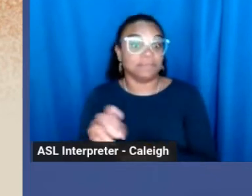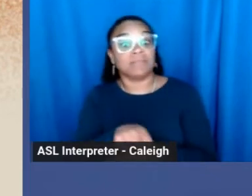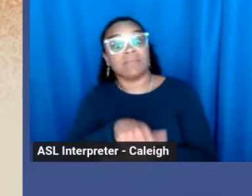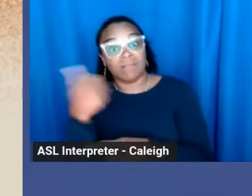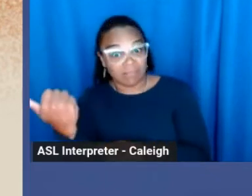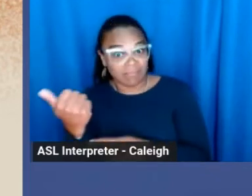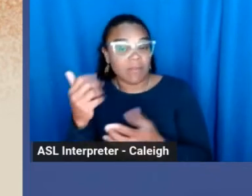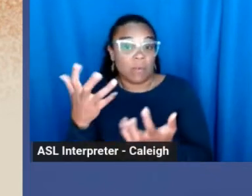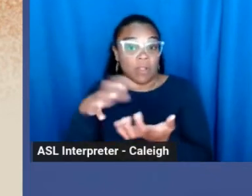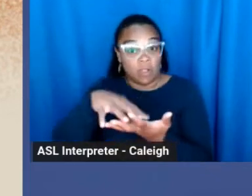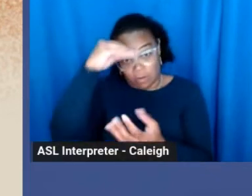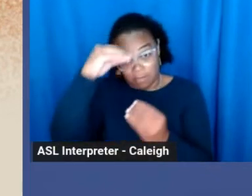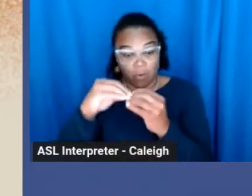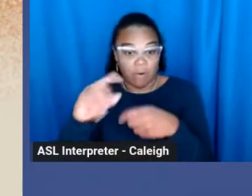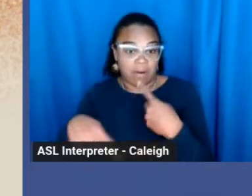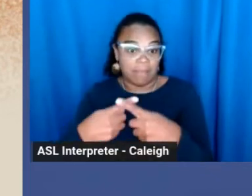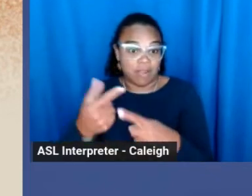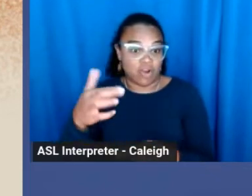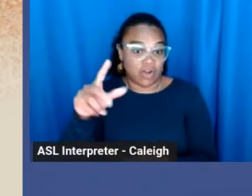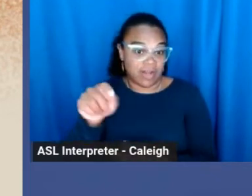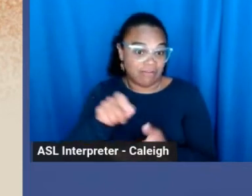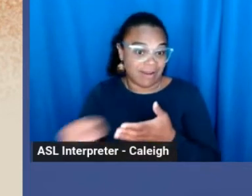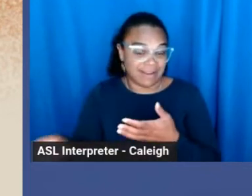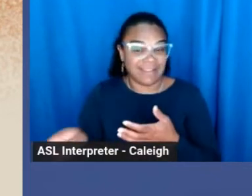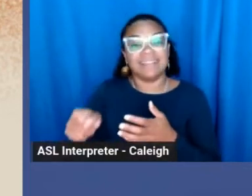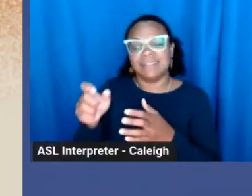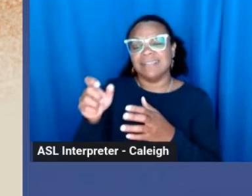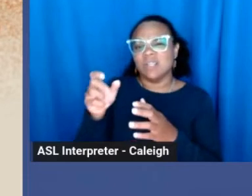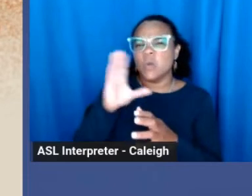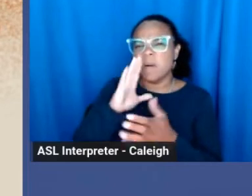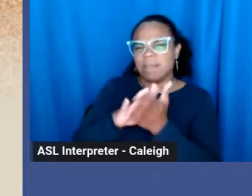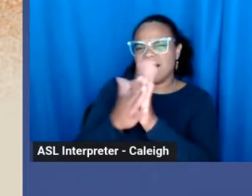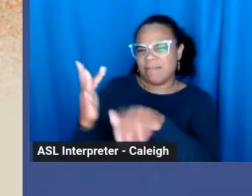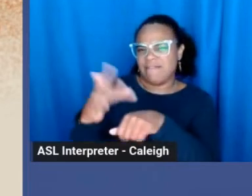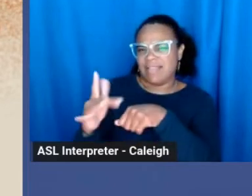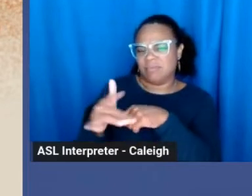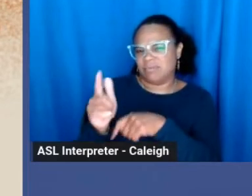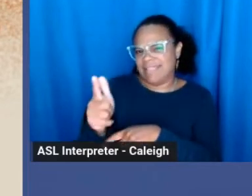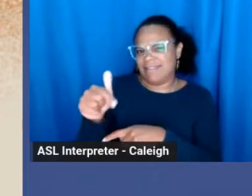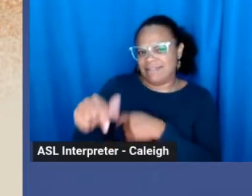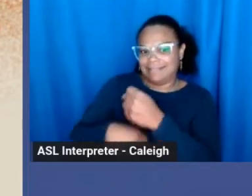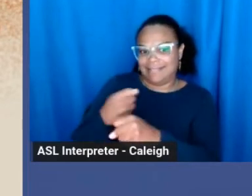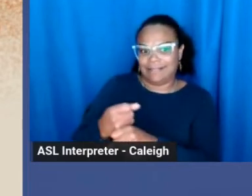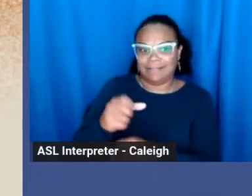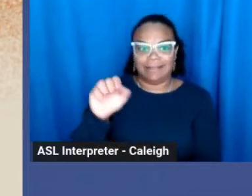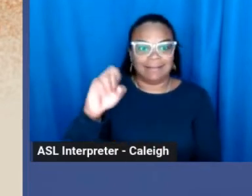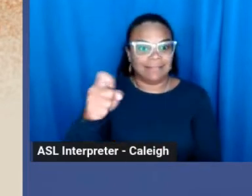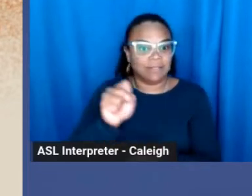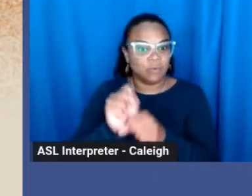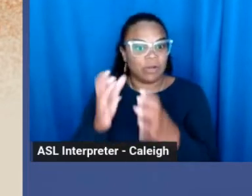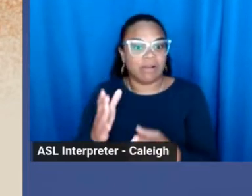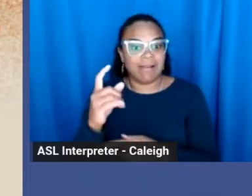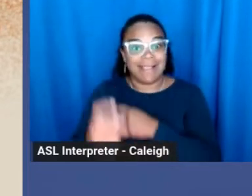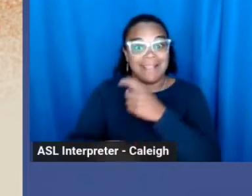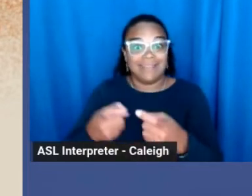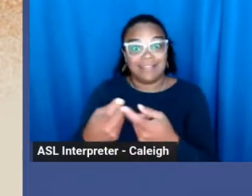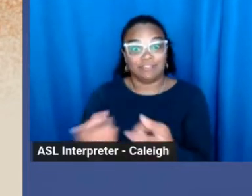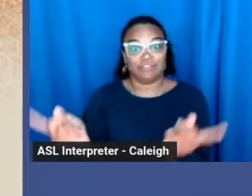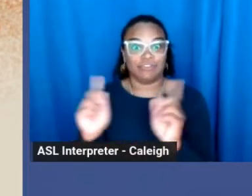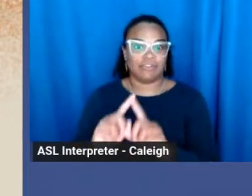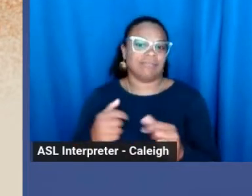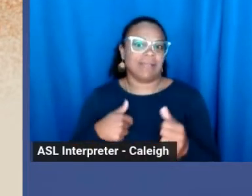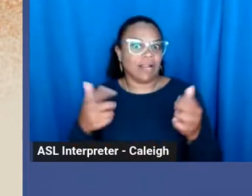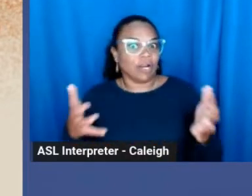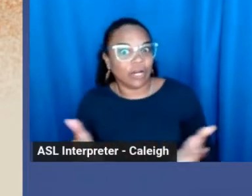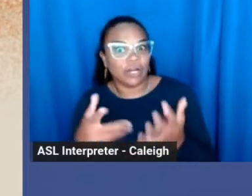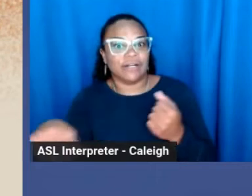when the opportunity opens up again this coming year is the sex worker giving circle. I really encourage y'all to check them